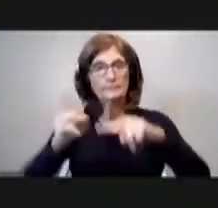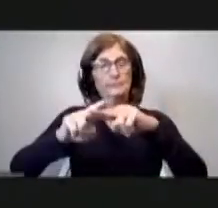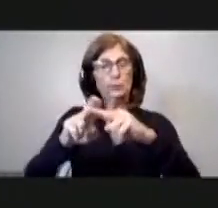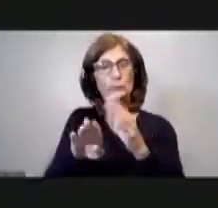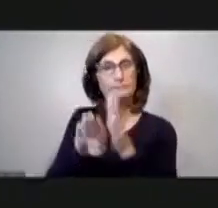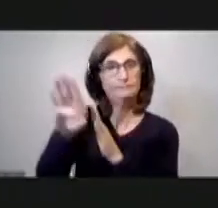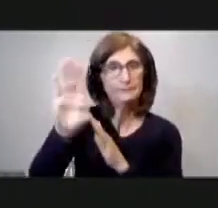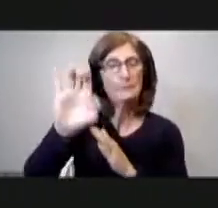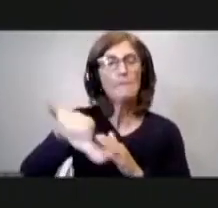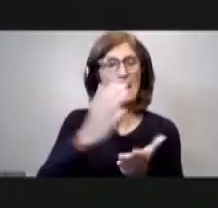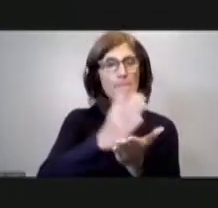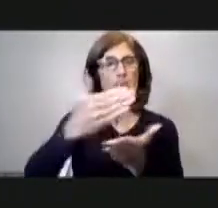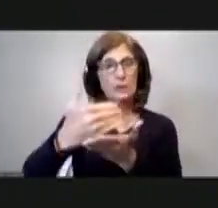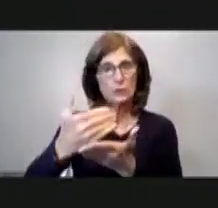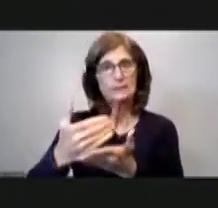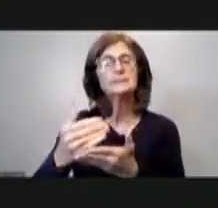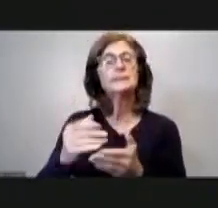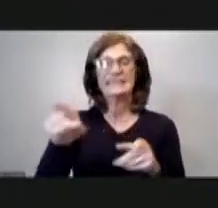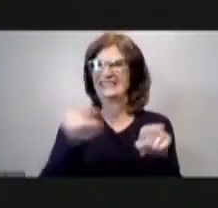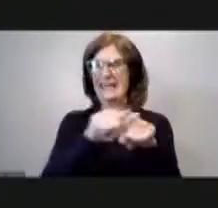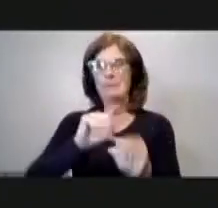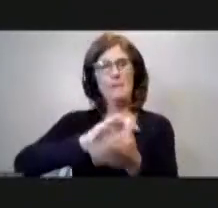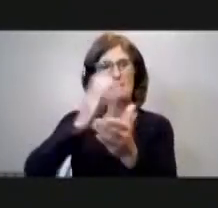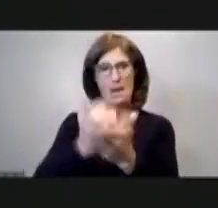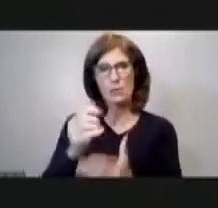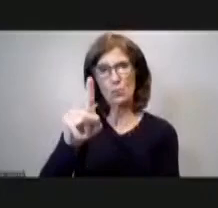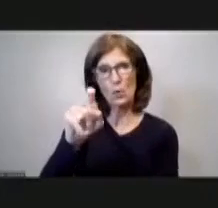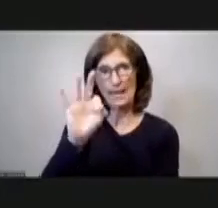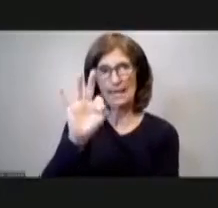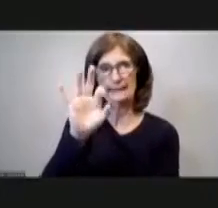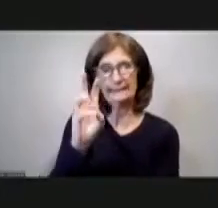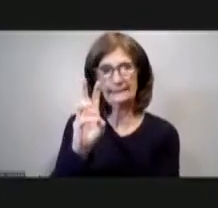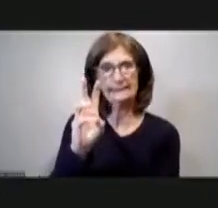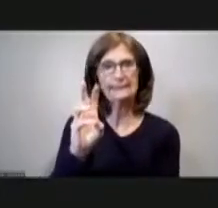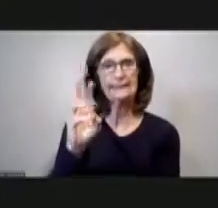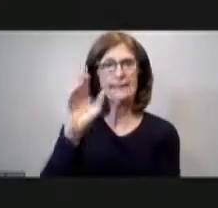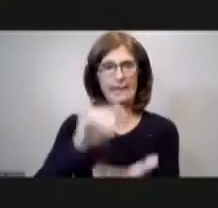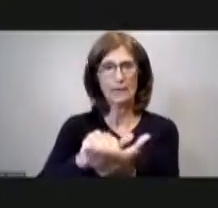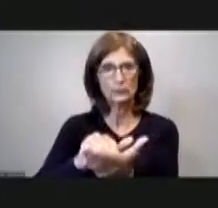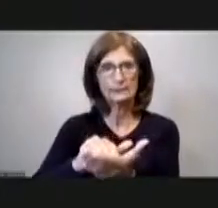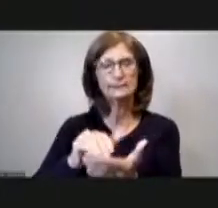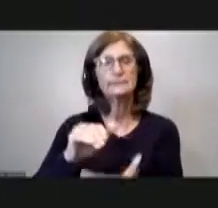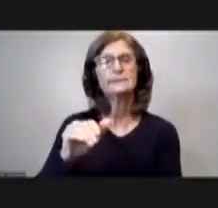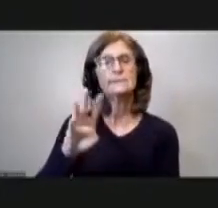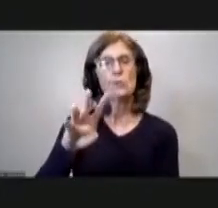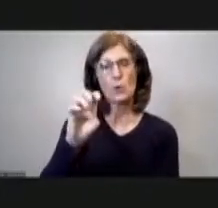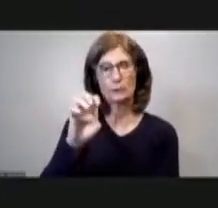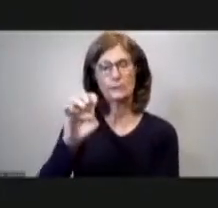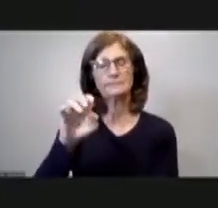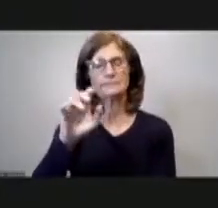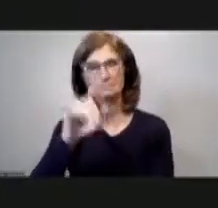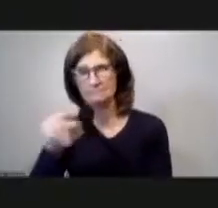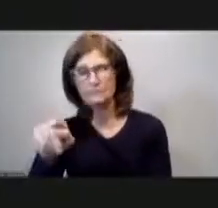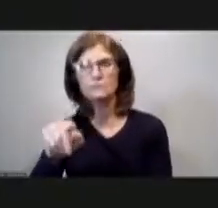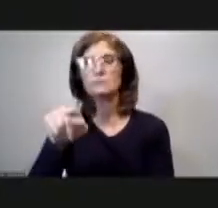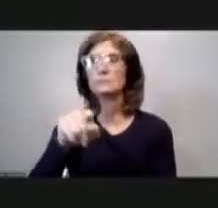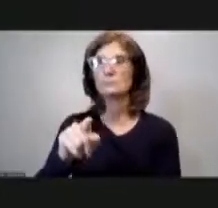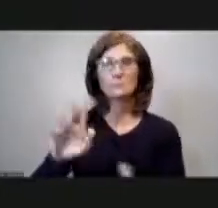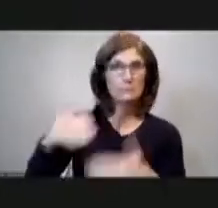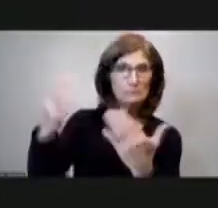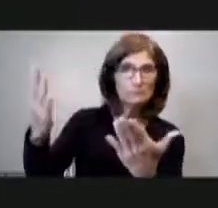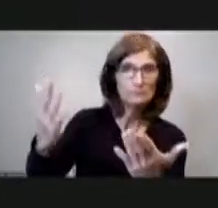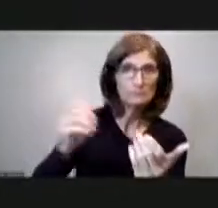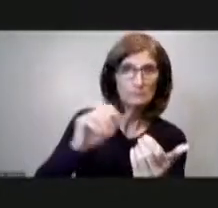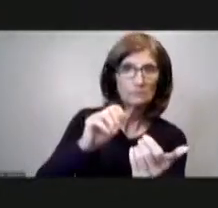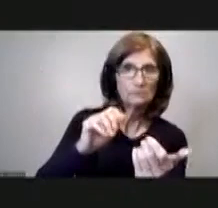196 833.44 motion to approve second question councilman